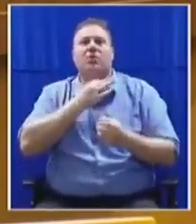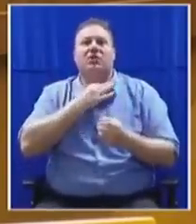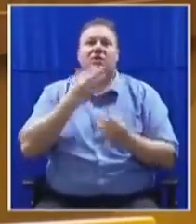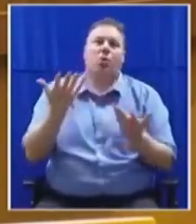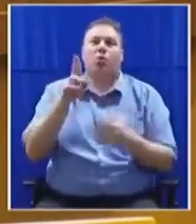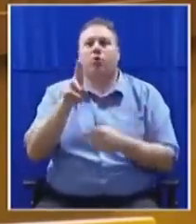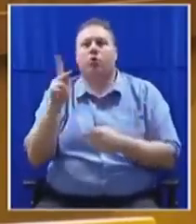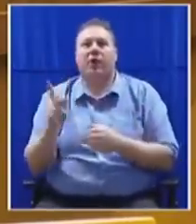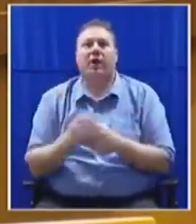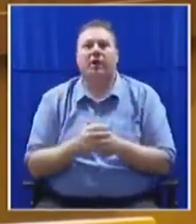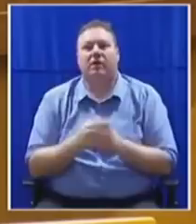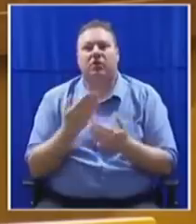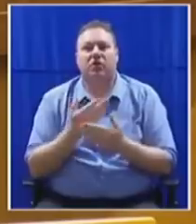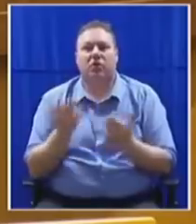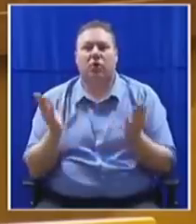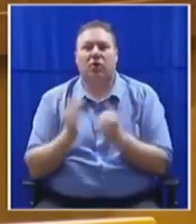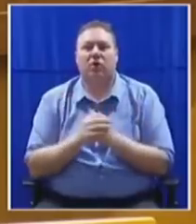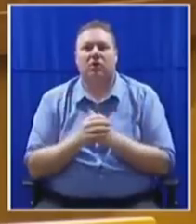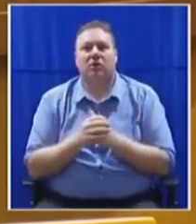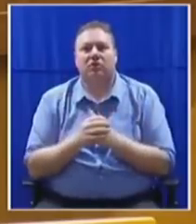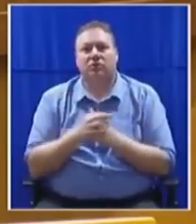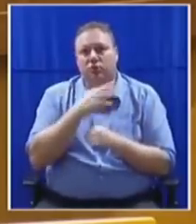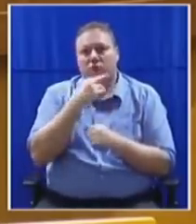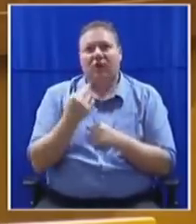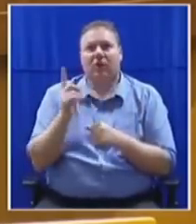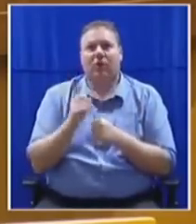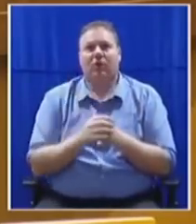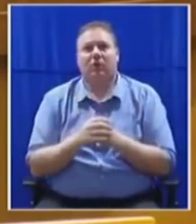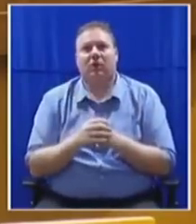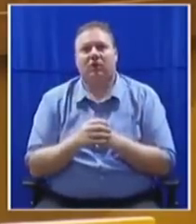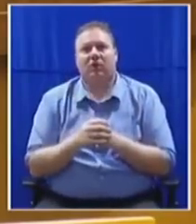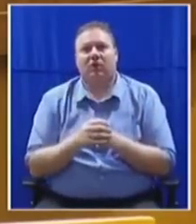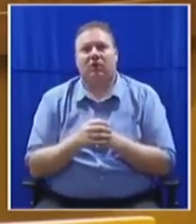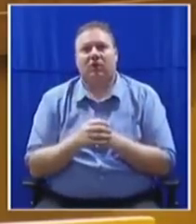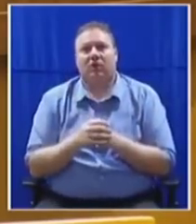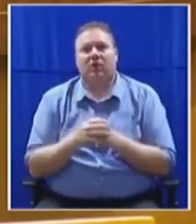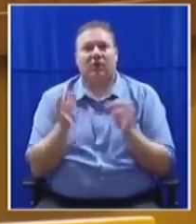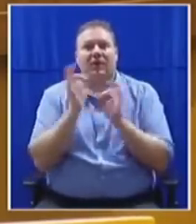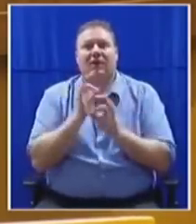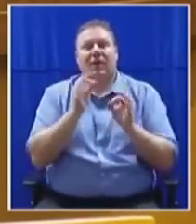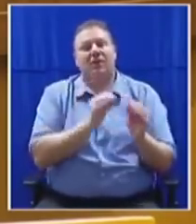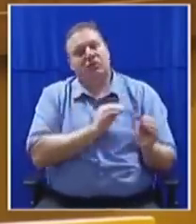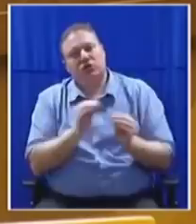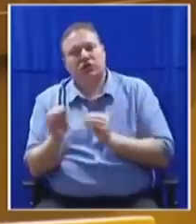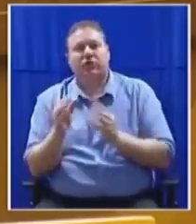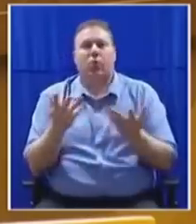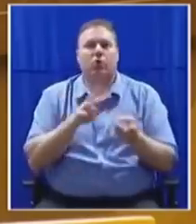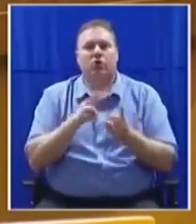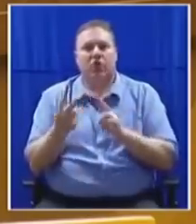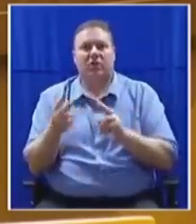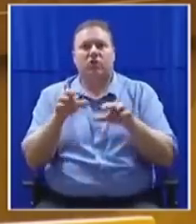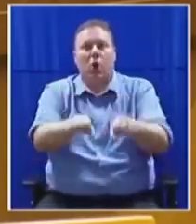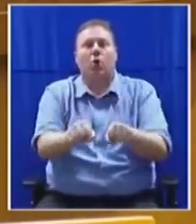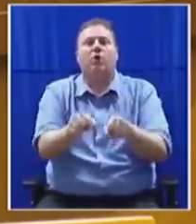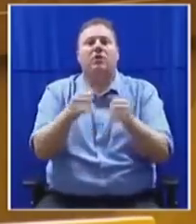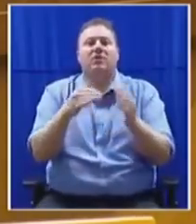UK in general. The reality is that there won't be anything fundamentally shifting in terms of the colonial status